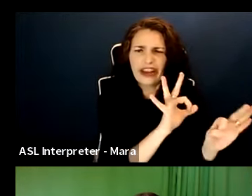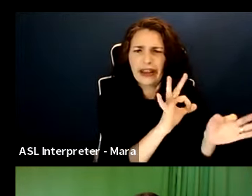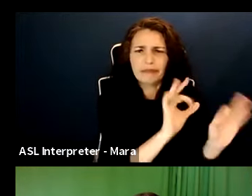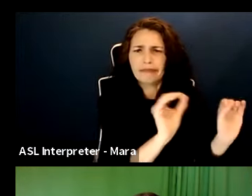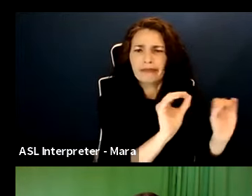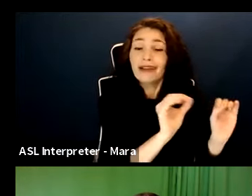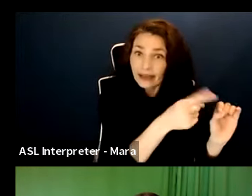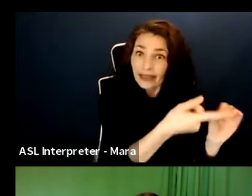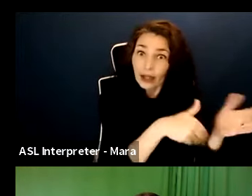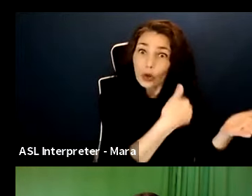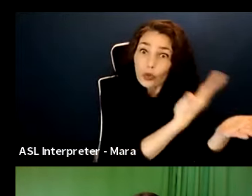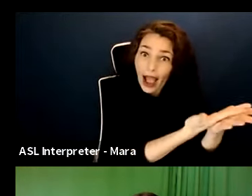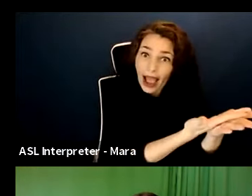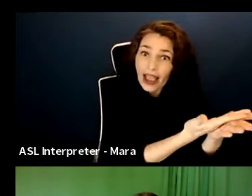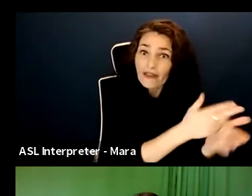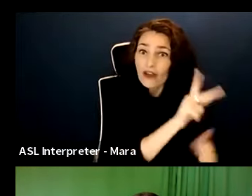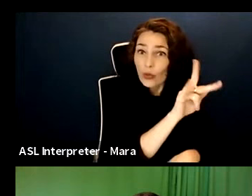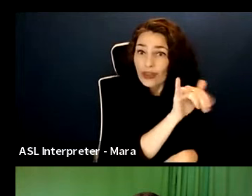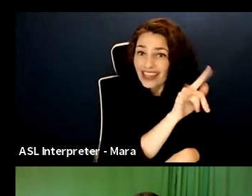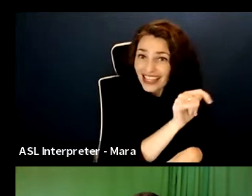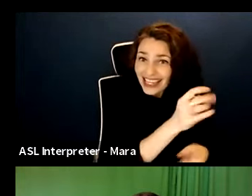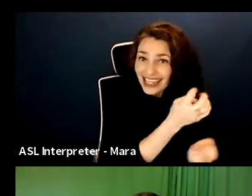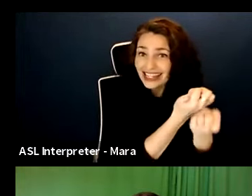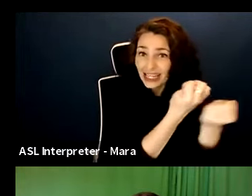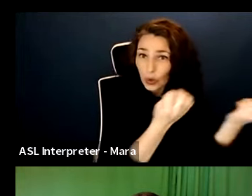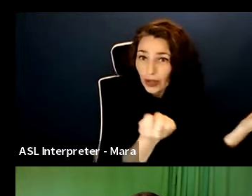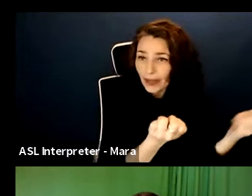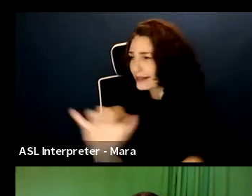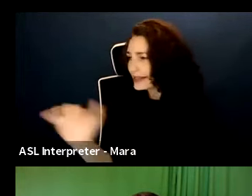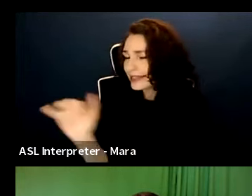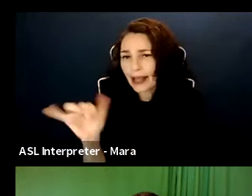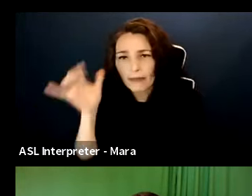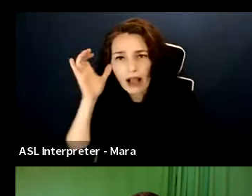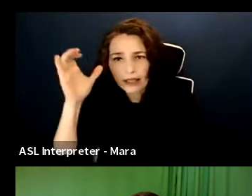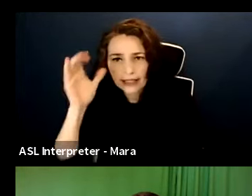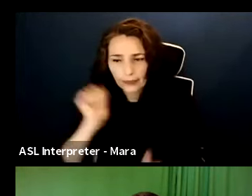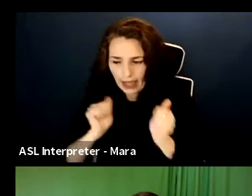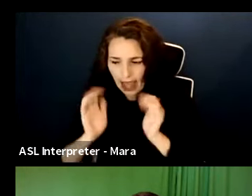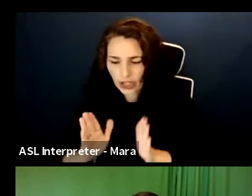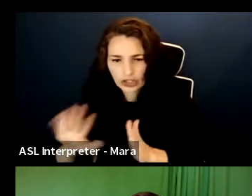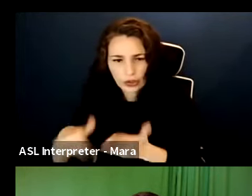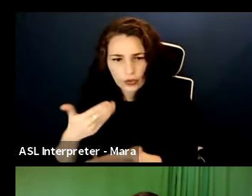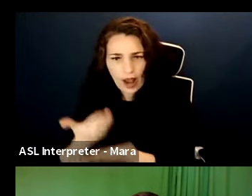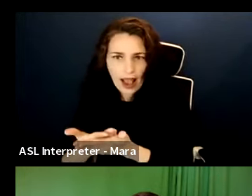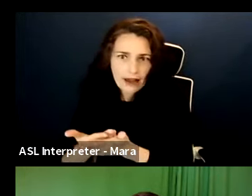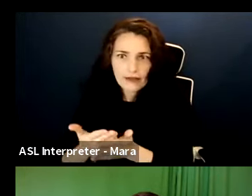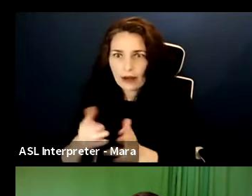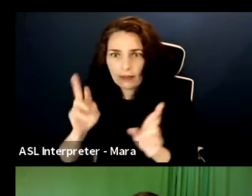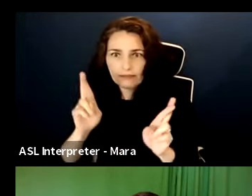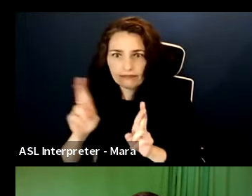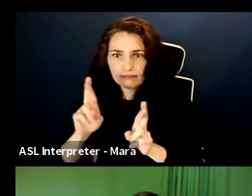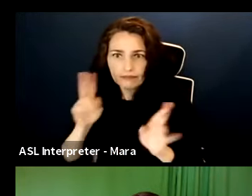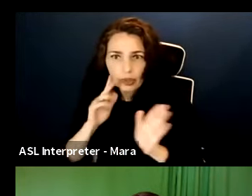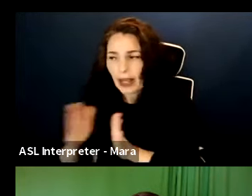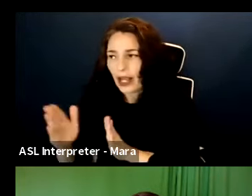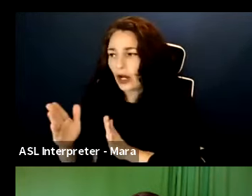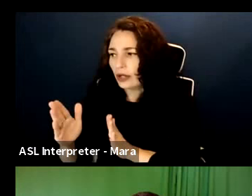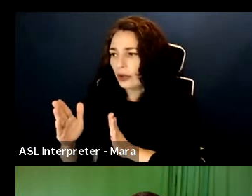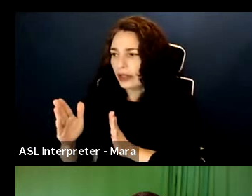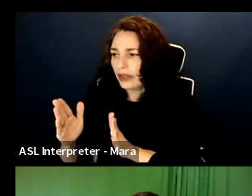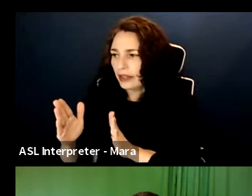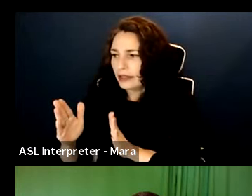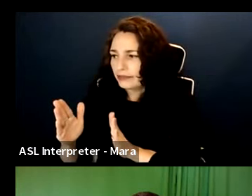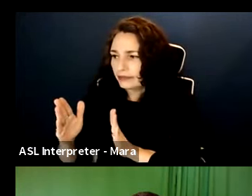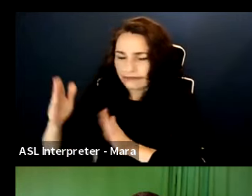they're preparing their songs, their, their, their choreography, their, you know, um, uh, the text. Like